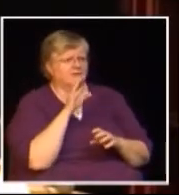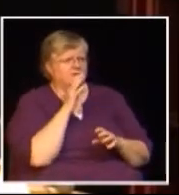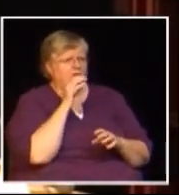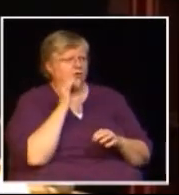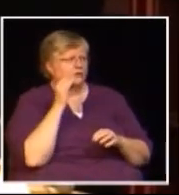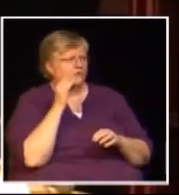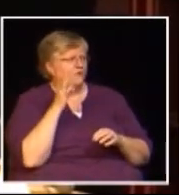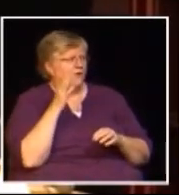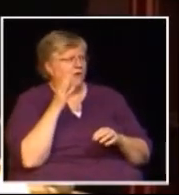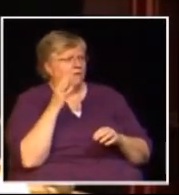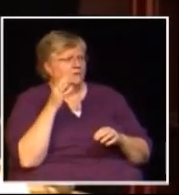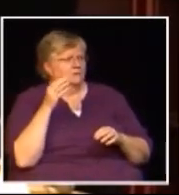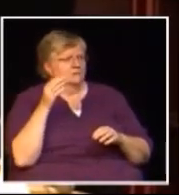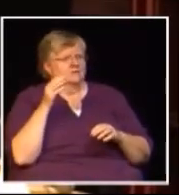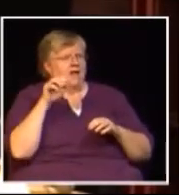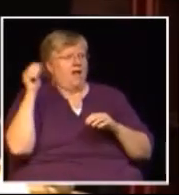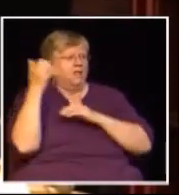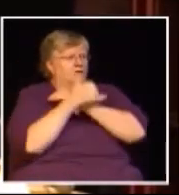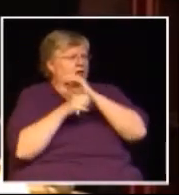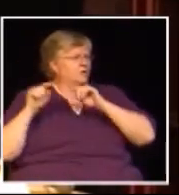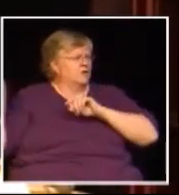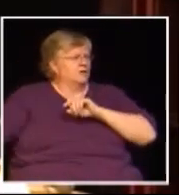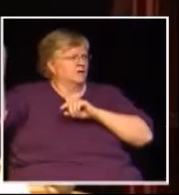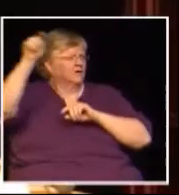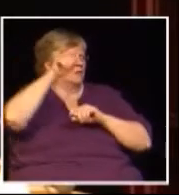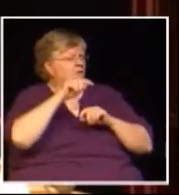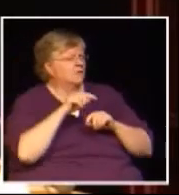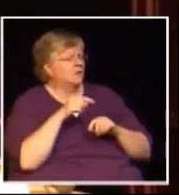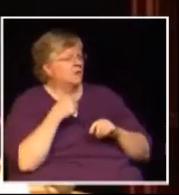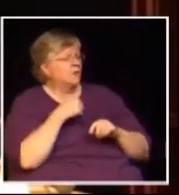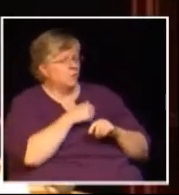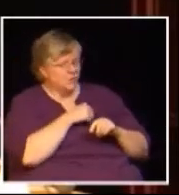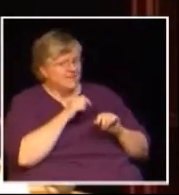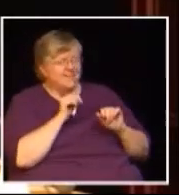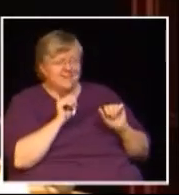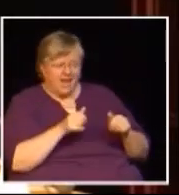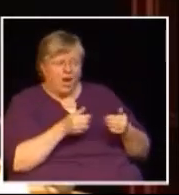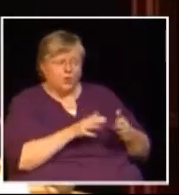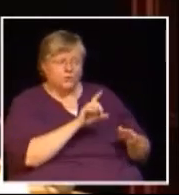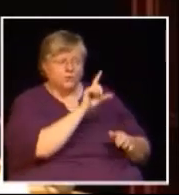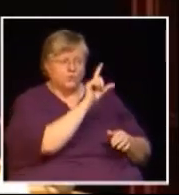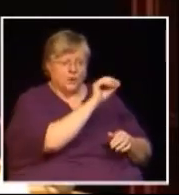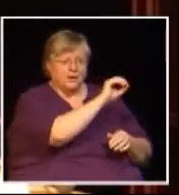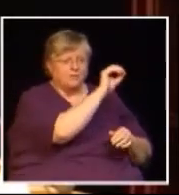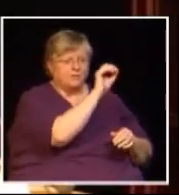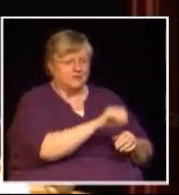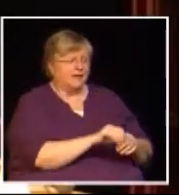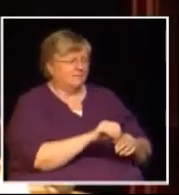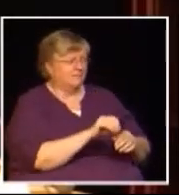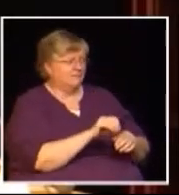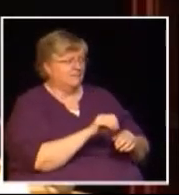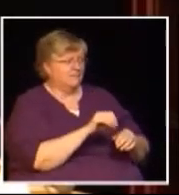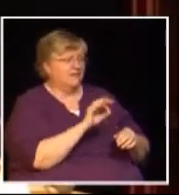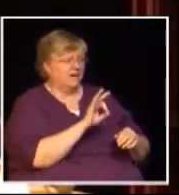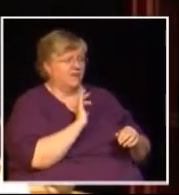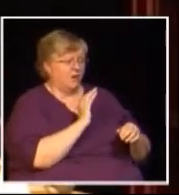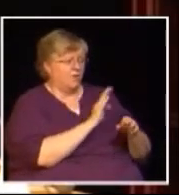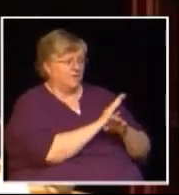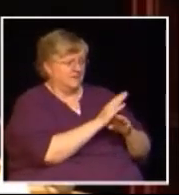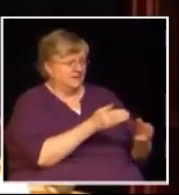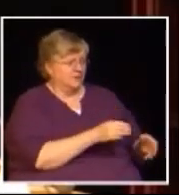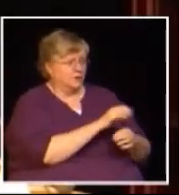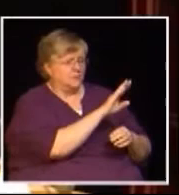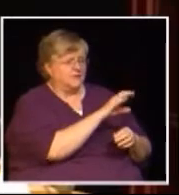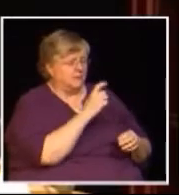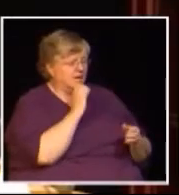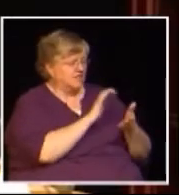particular industry Ontario has got the HST we will stand to lose 20% of the film industry in British Columbia as a result of the